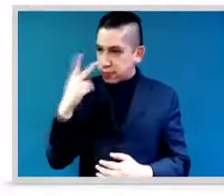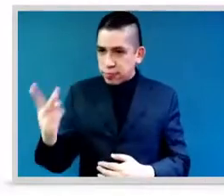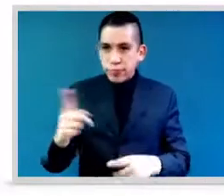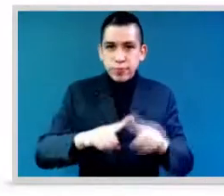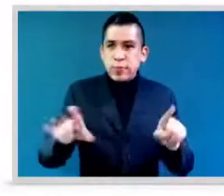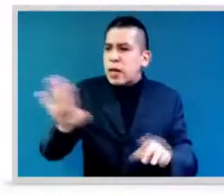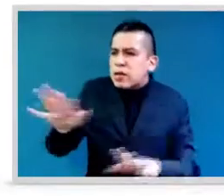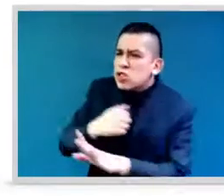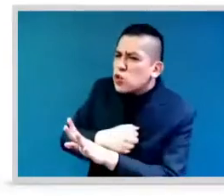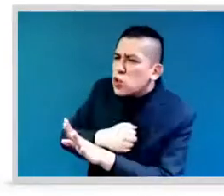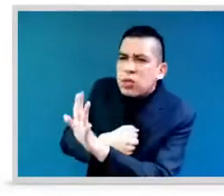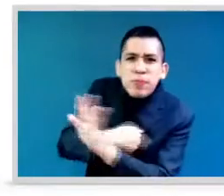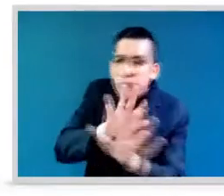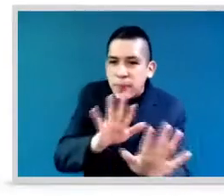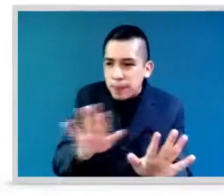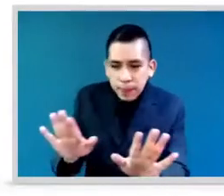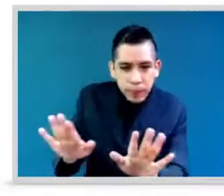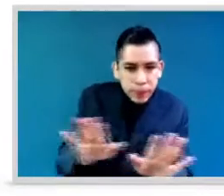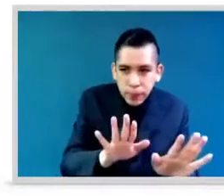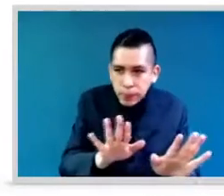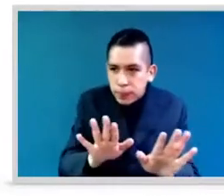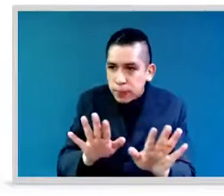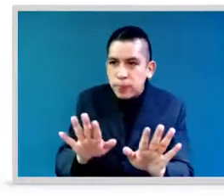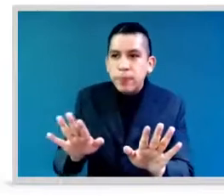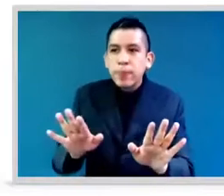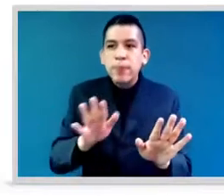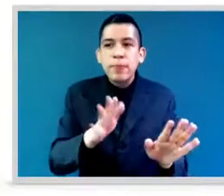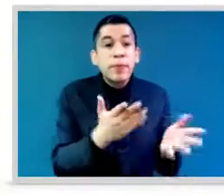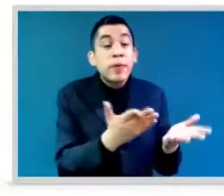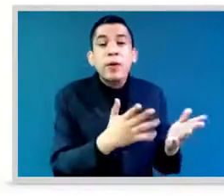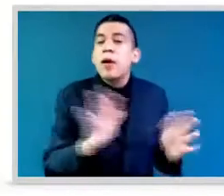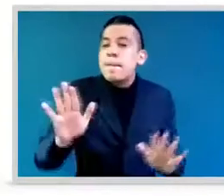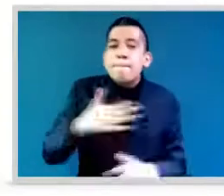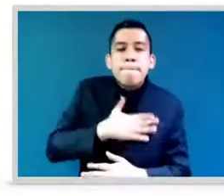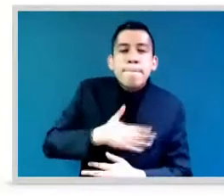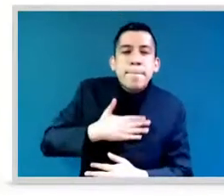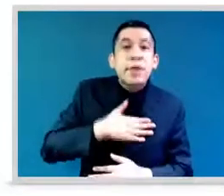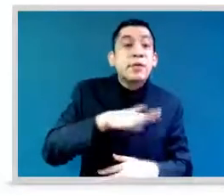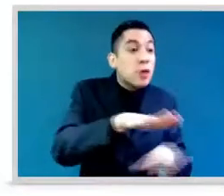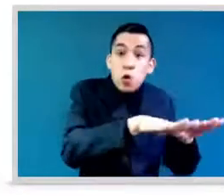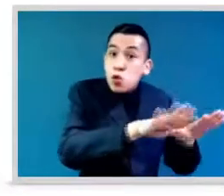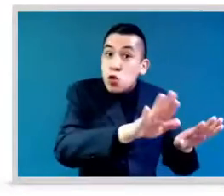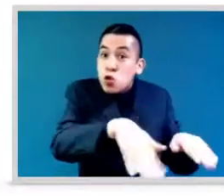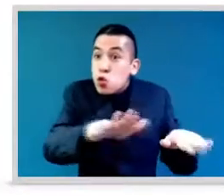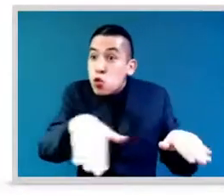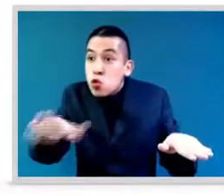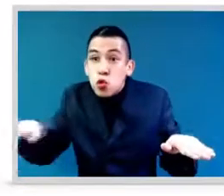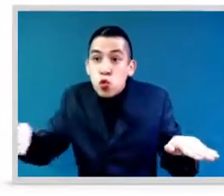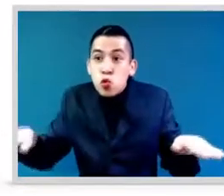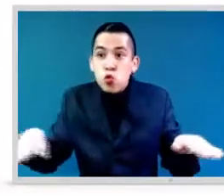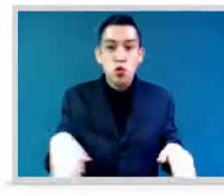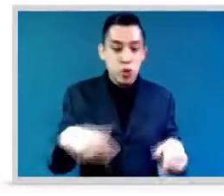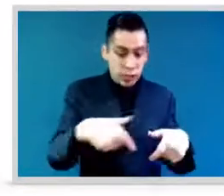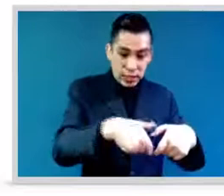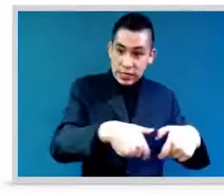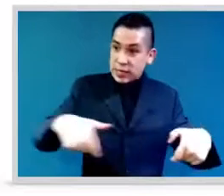speaker can write your name in your Zoom profile by clicking on the three dots, that way our audience